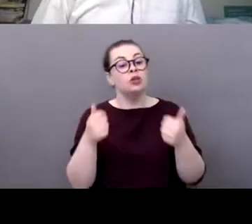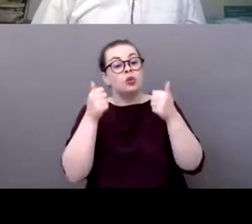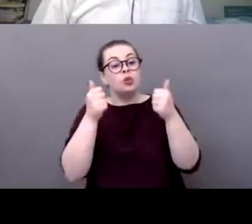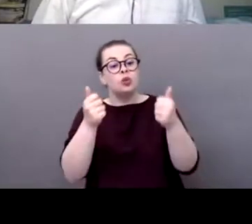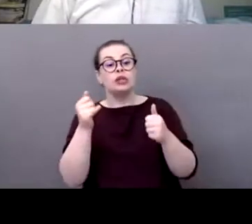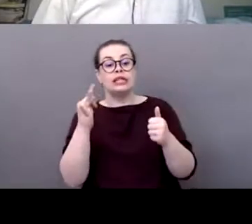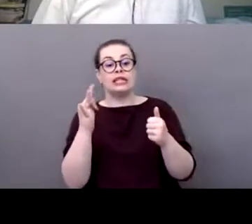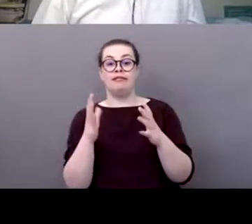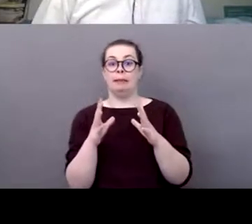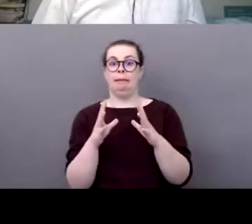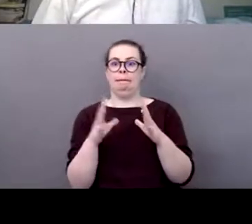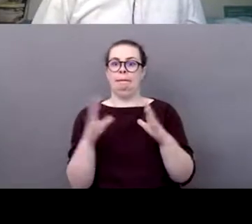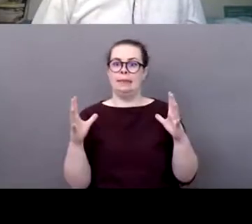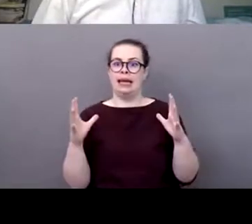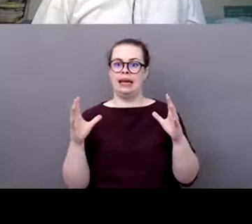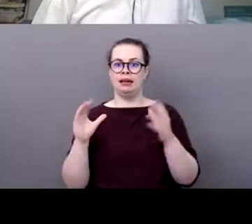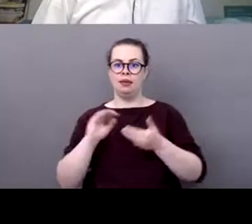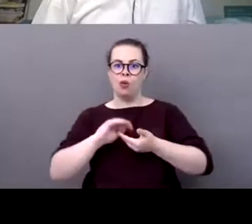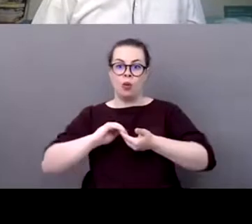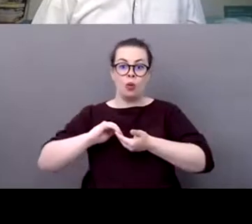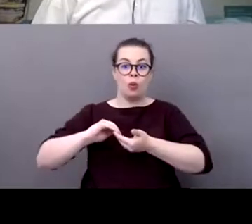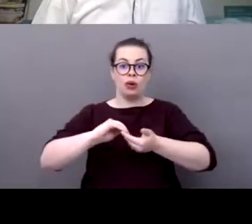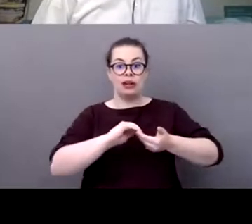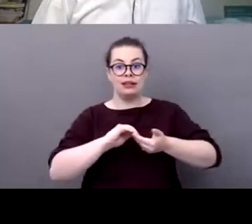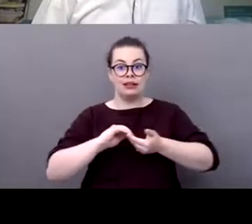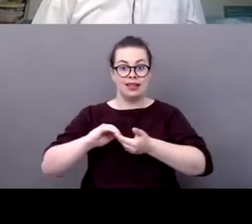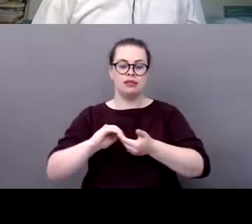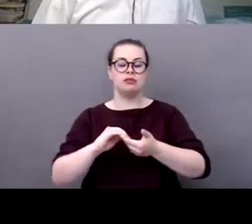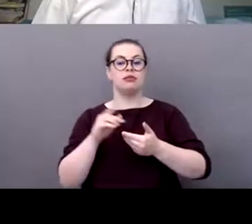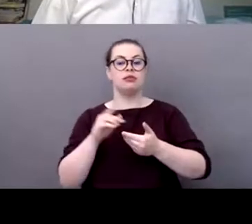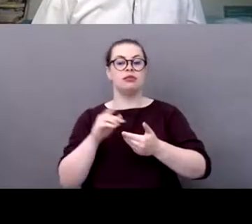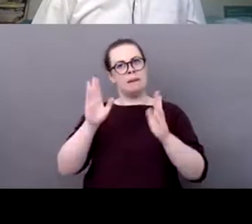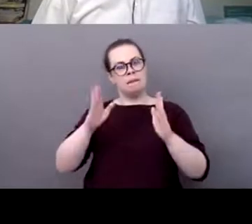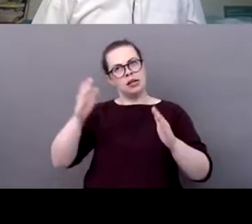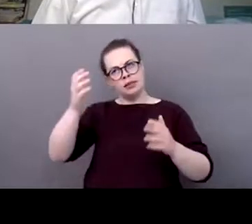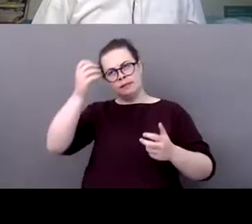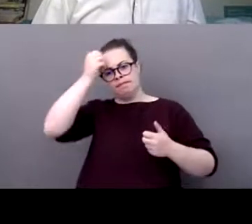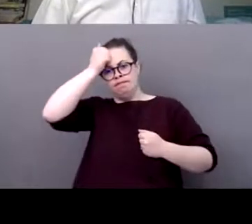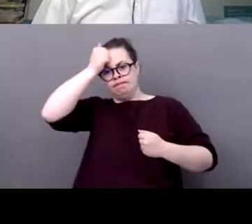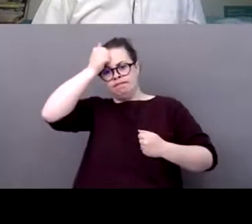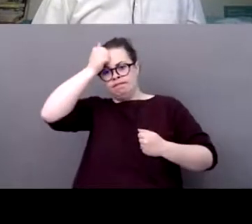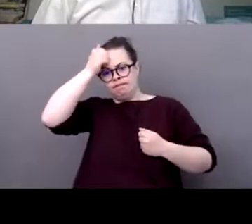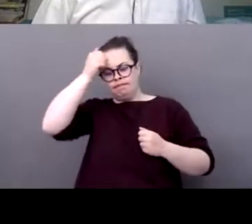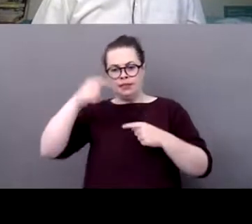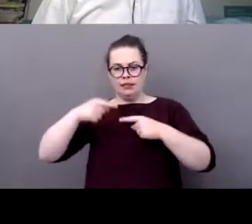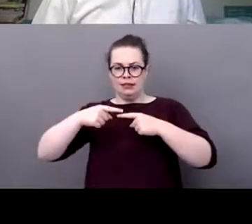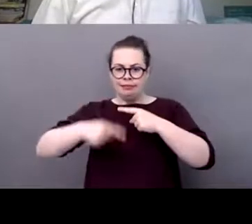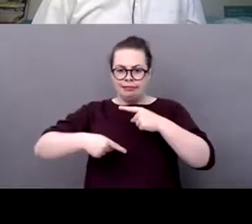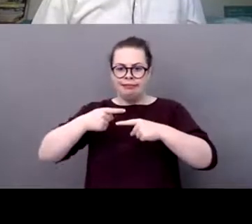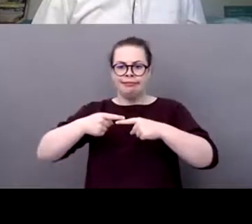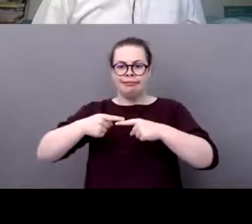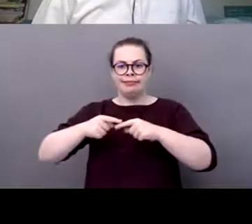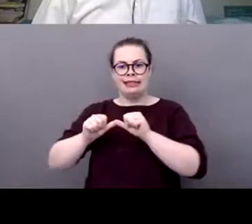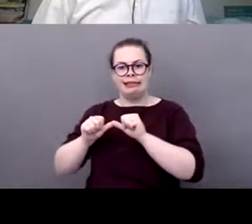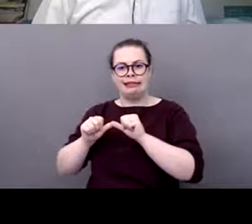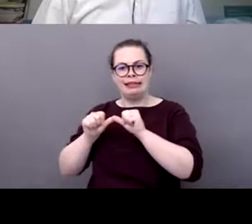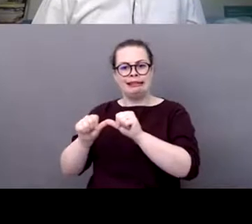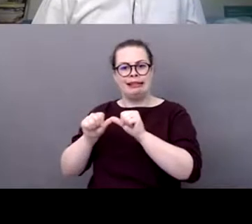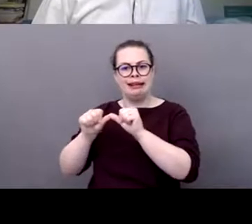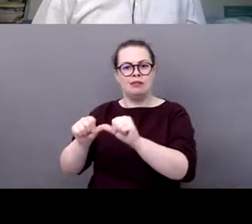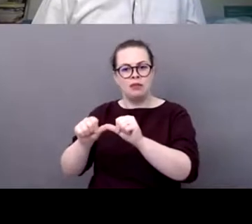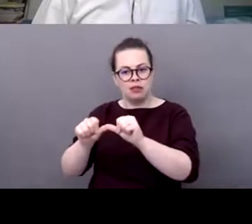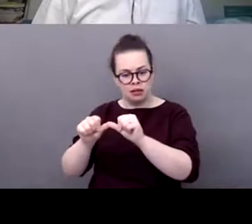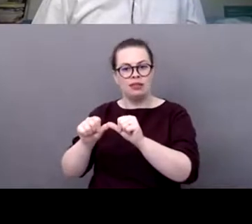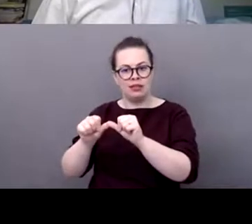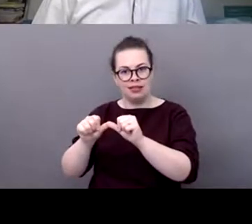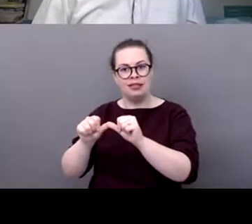are aware they have sustainability concepts but there's uh hundreds of thousands of um clubs uh